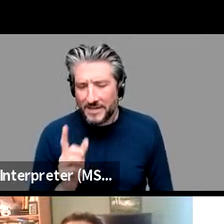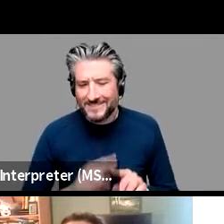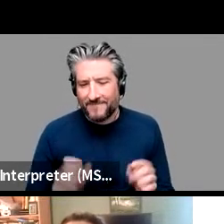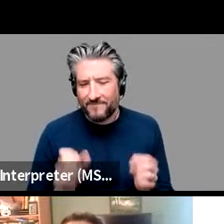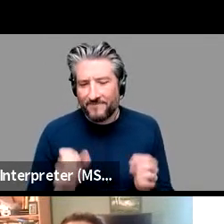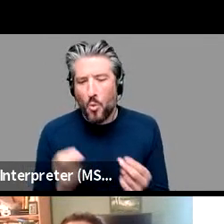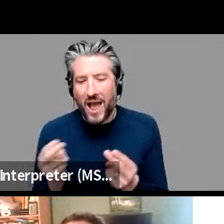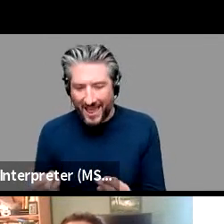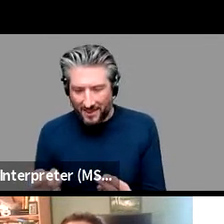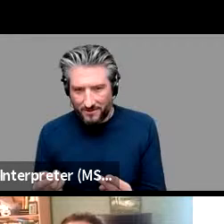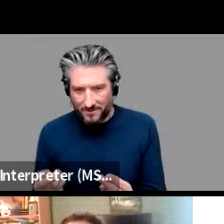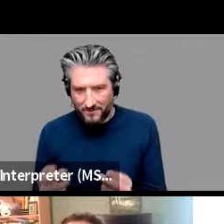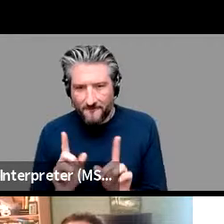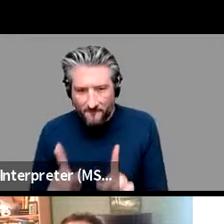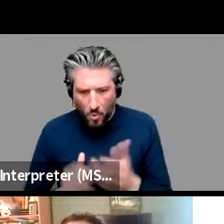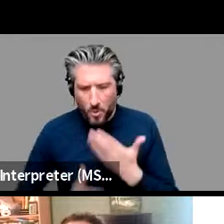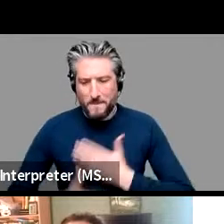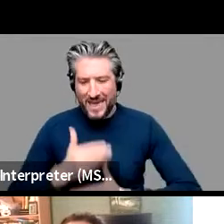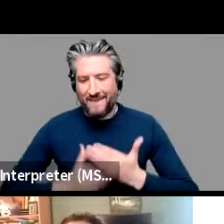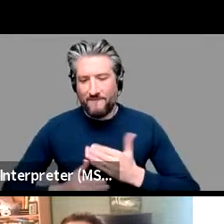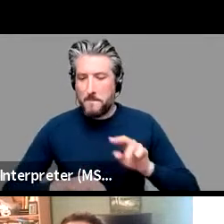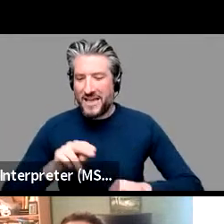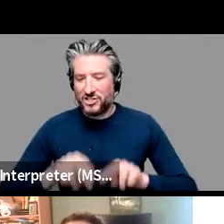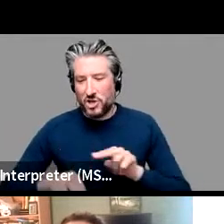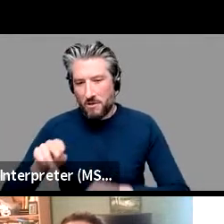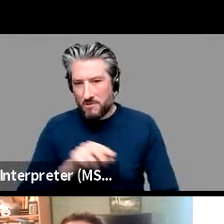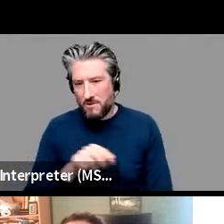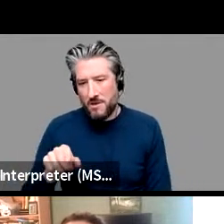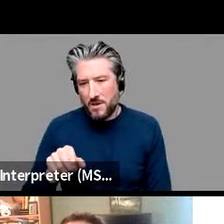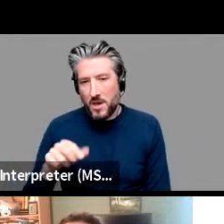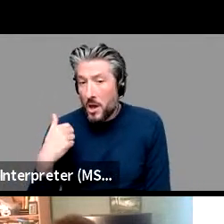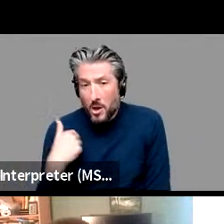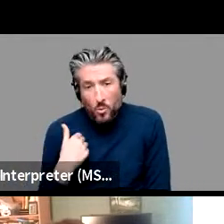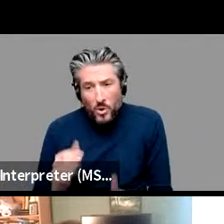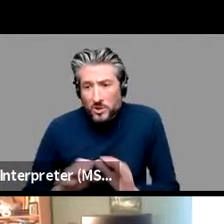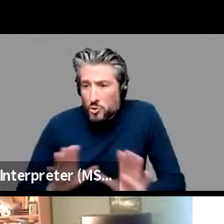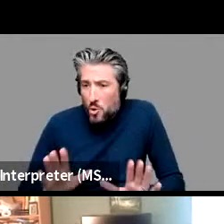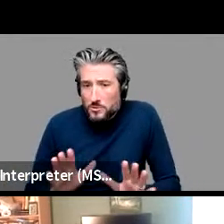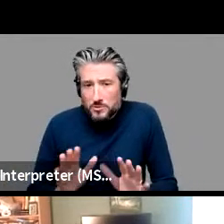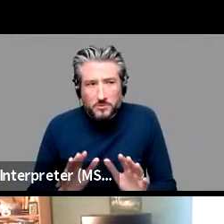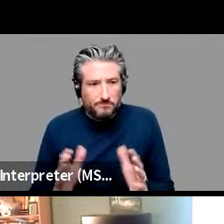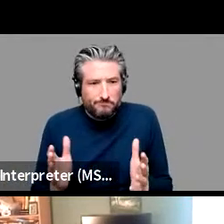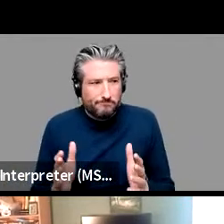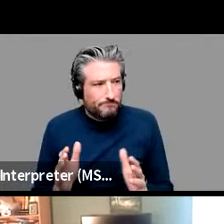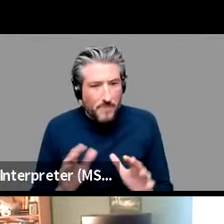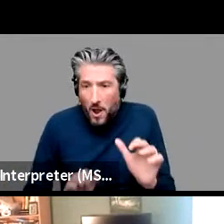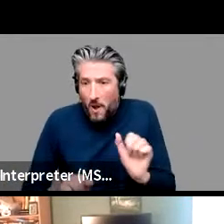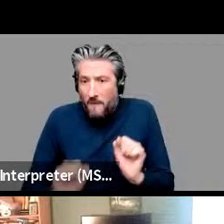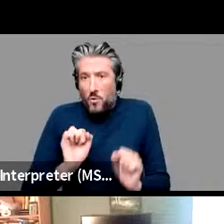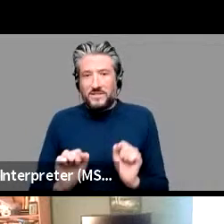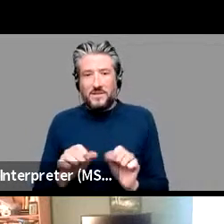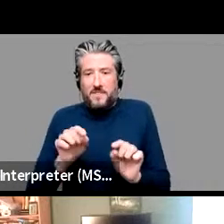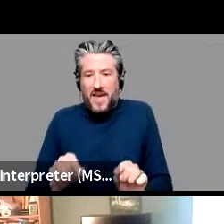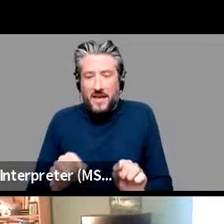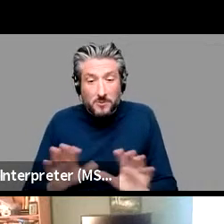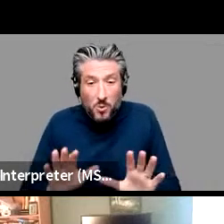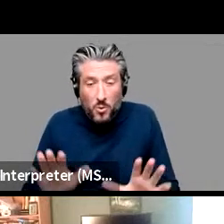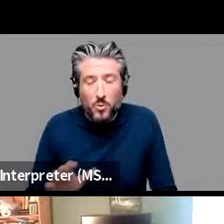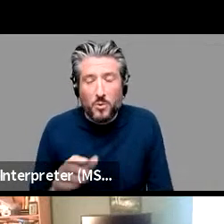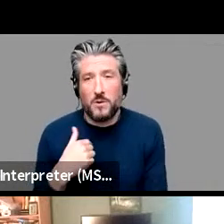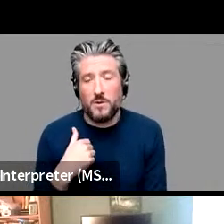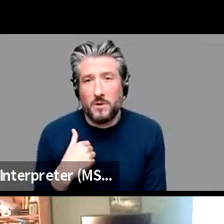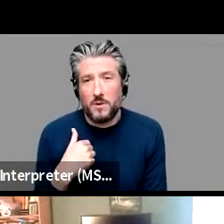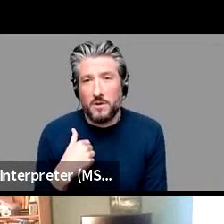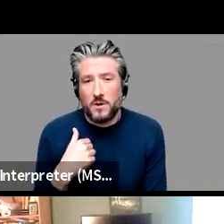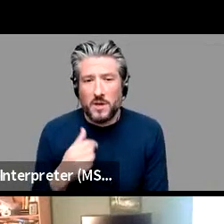measures um so we are not avoiding these kind of uh things um it's it's kind